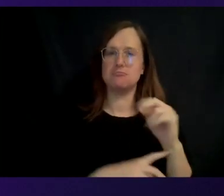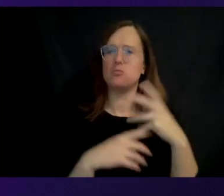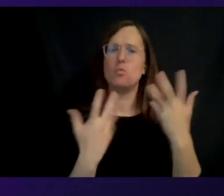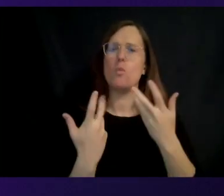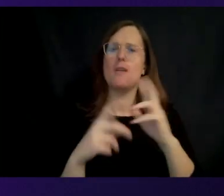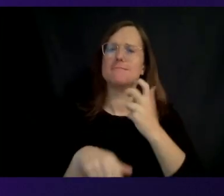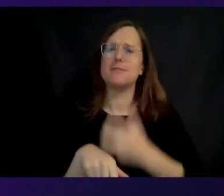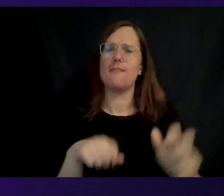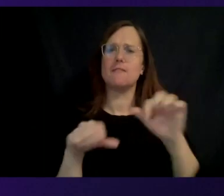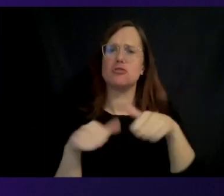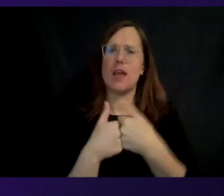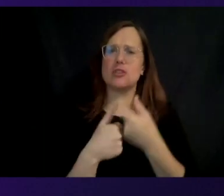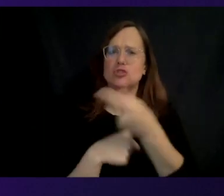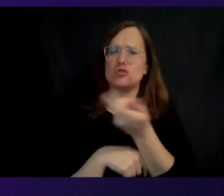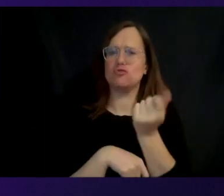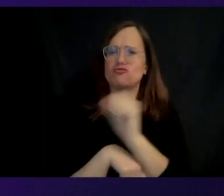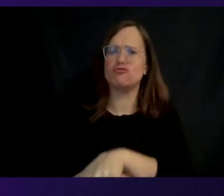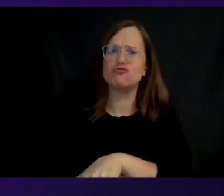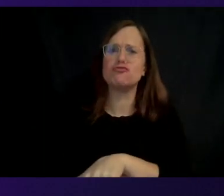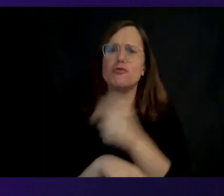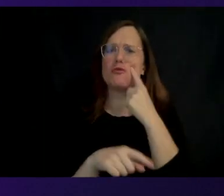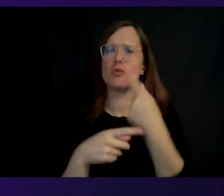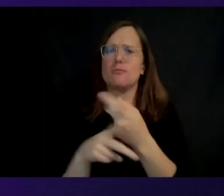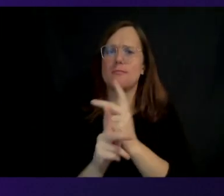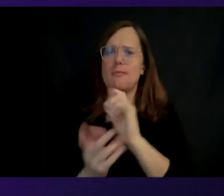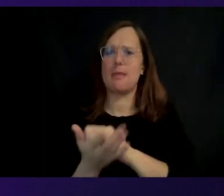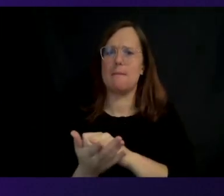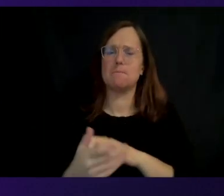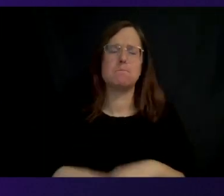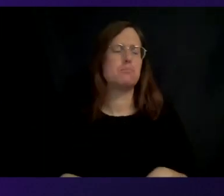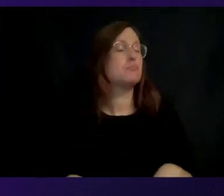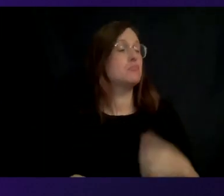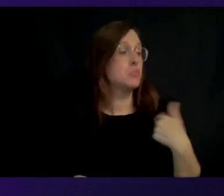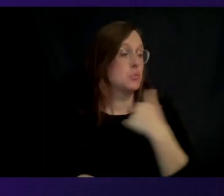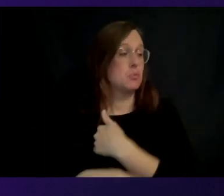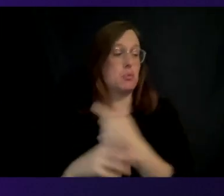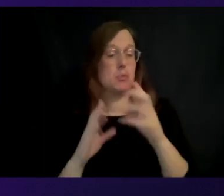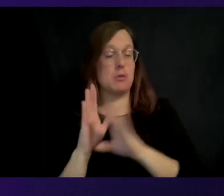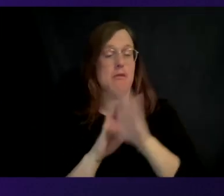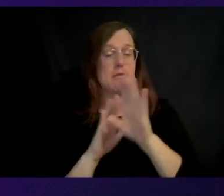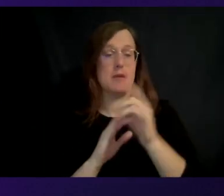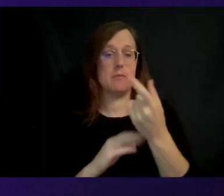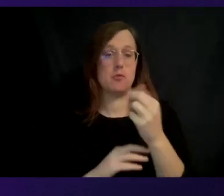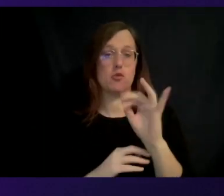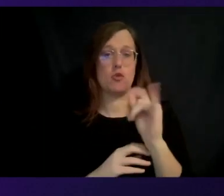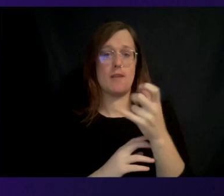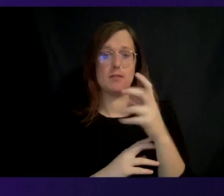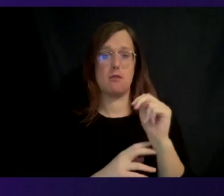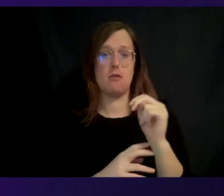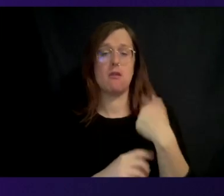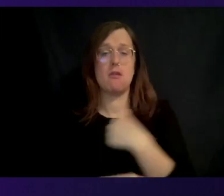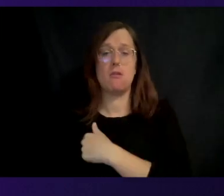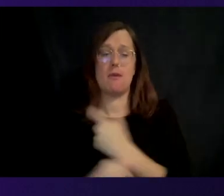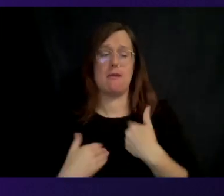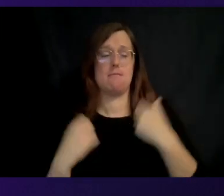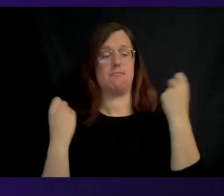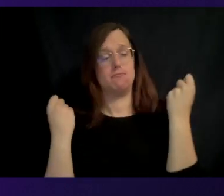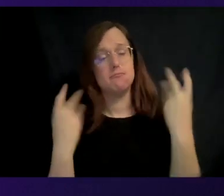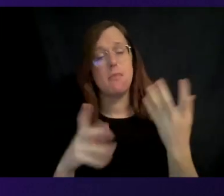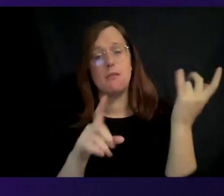overcome in developing that product line? So when we developed Graviton, there were many difficult challenges